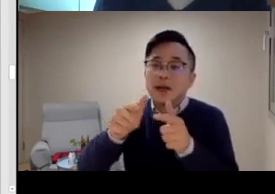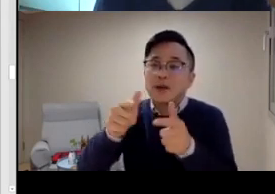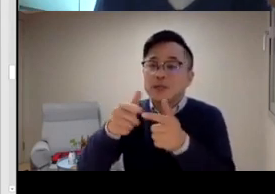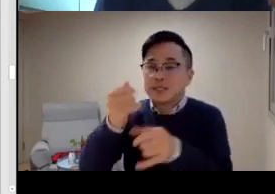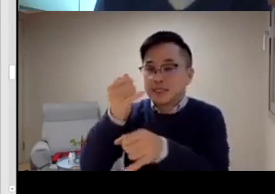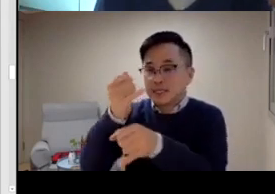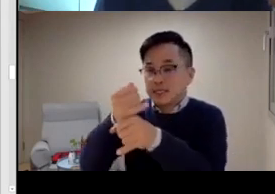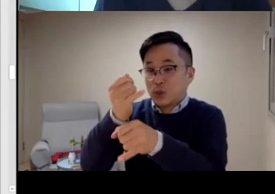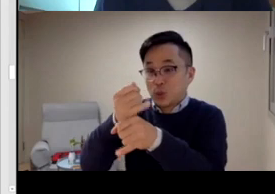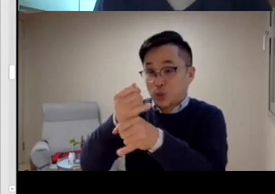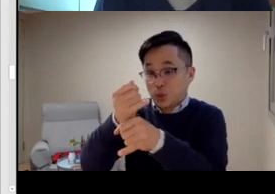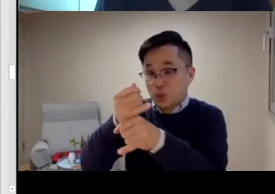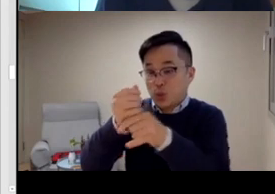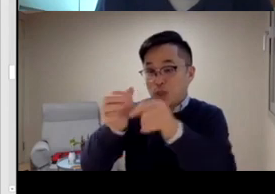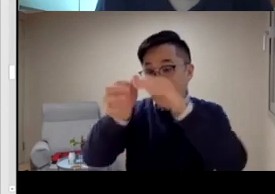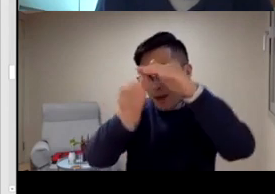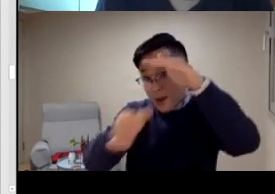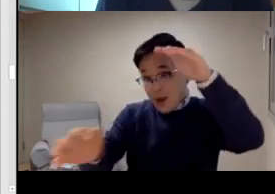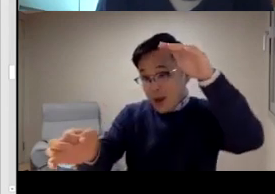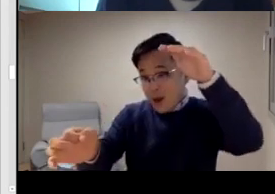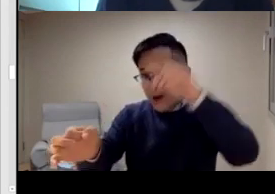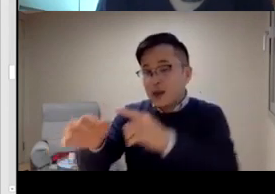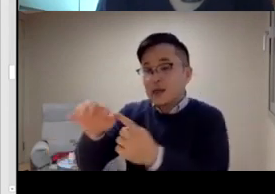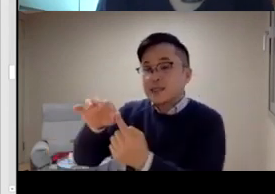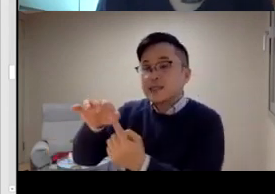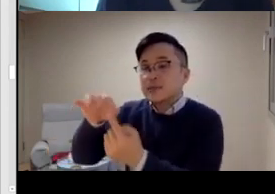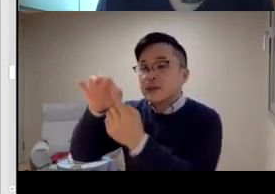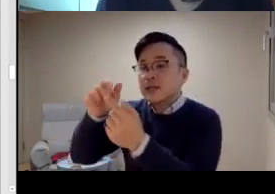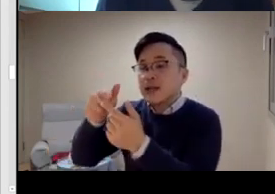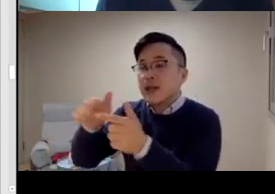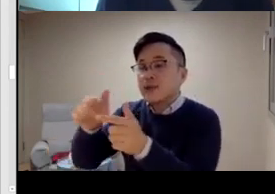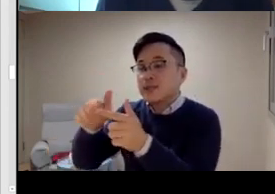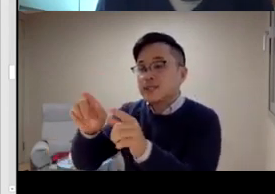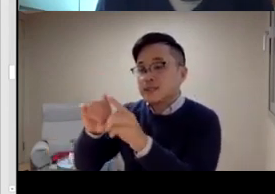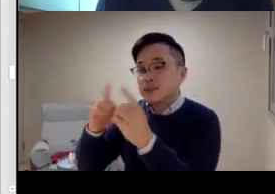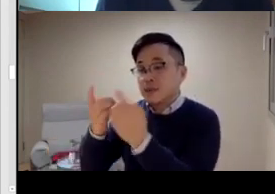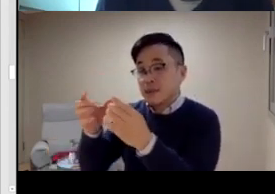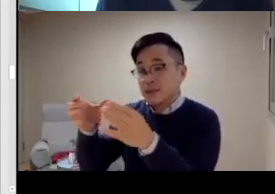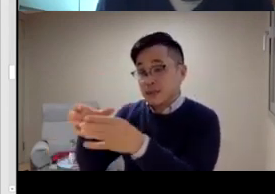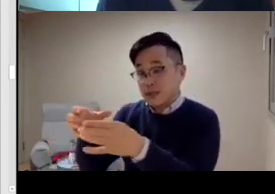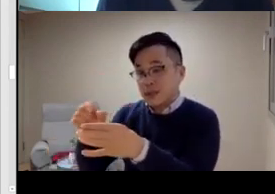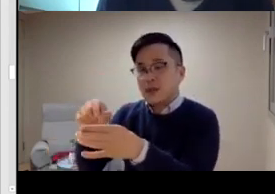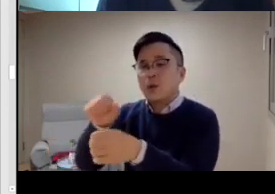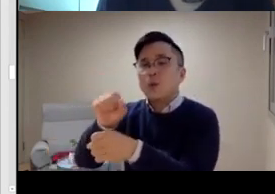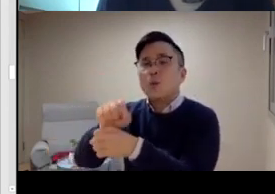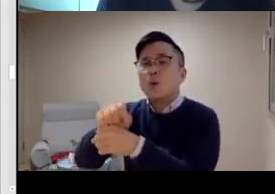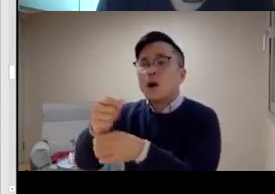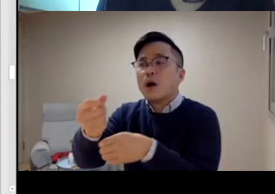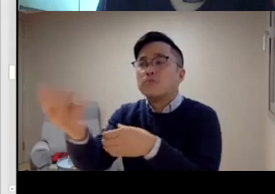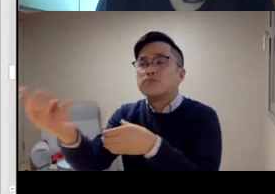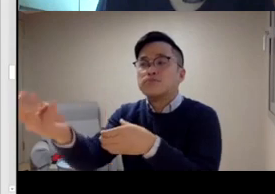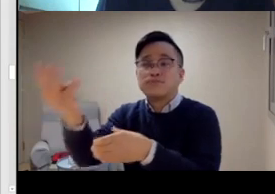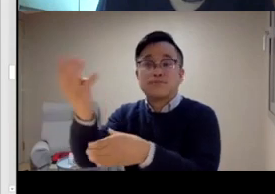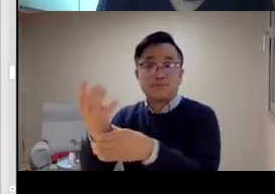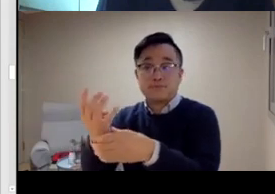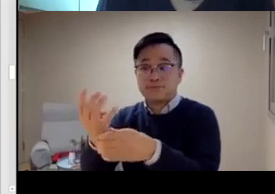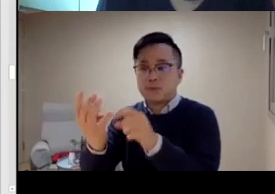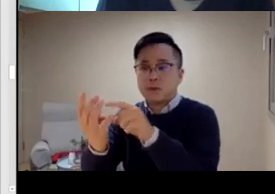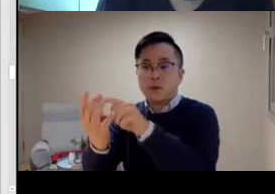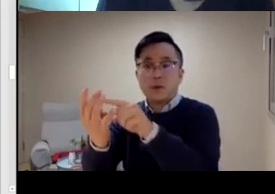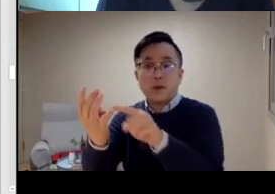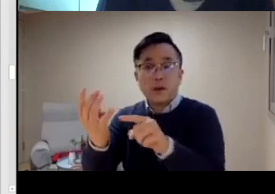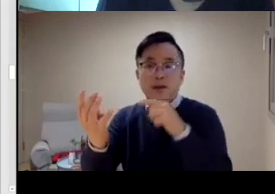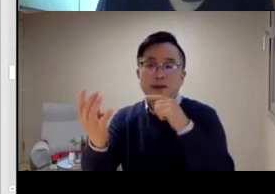set up something which is, well, they have the National Institute of Korean Language. And there is a special, a department for